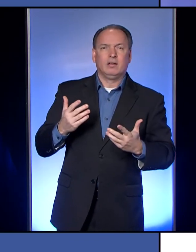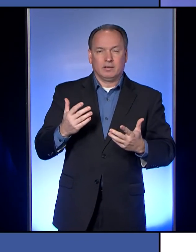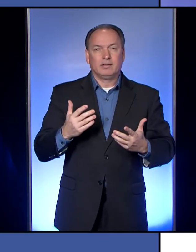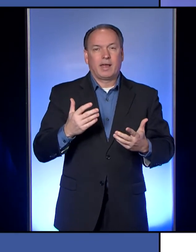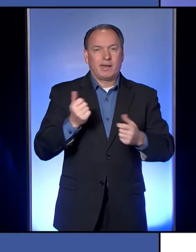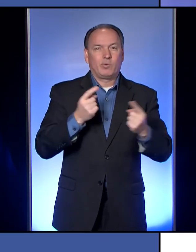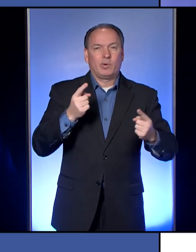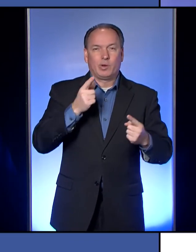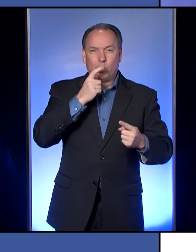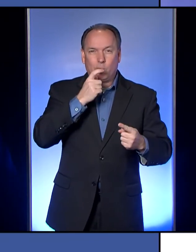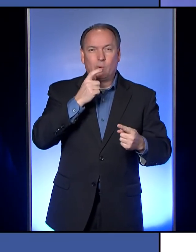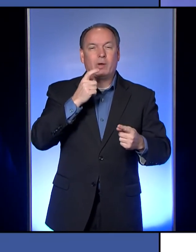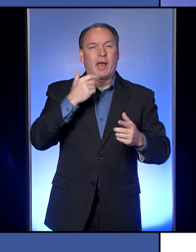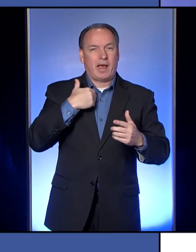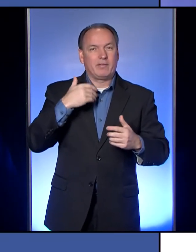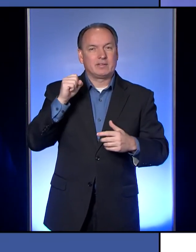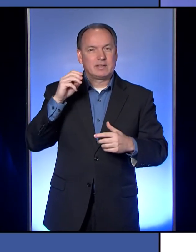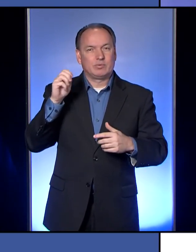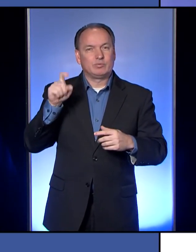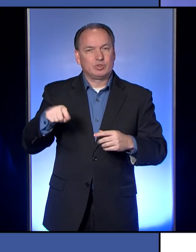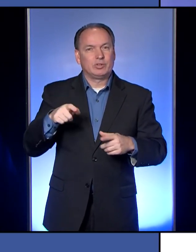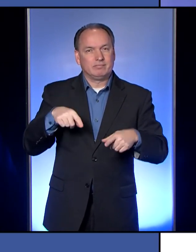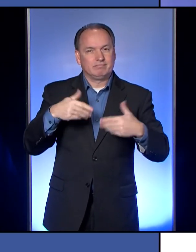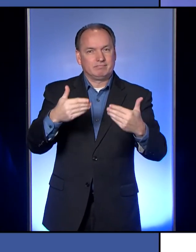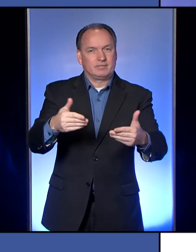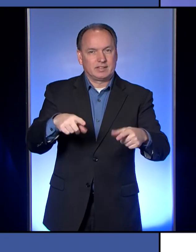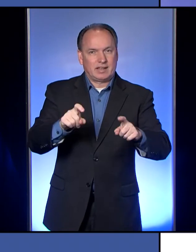symptomatic should be able to get a test.